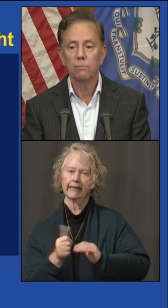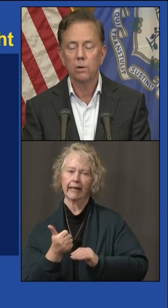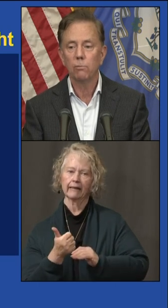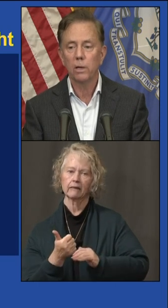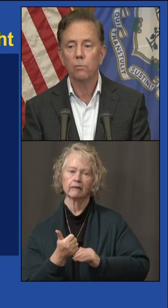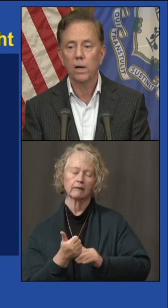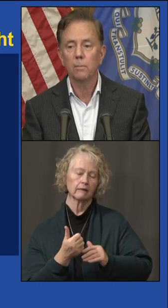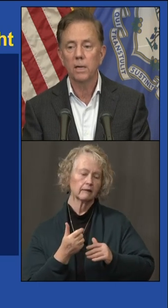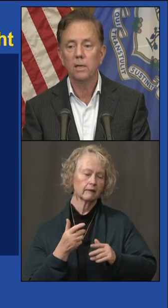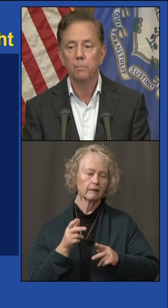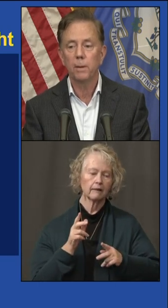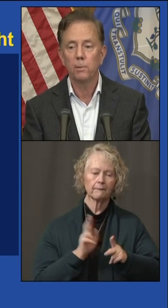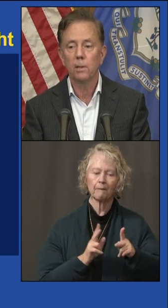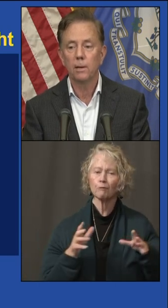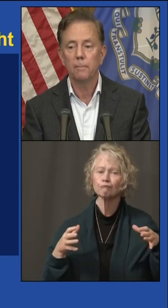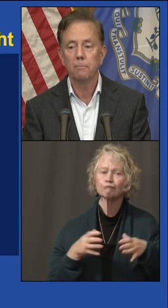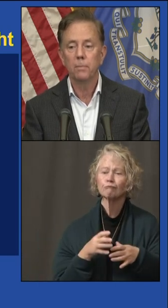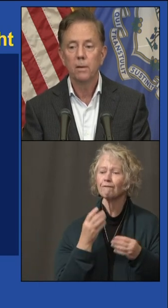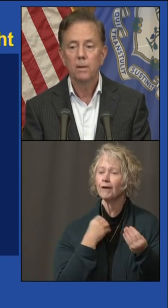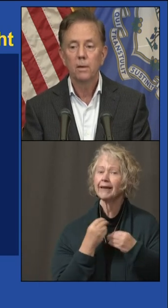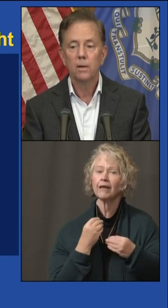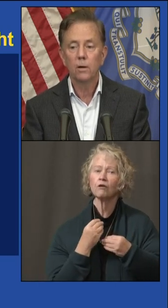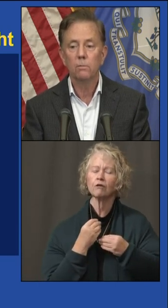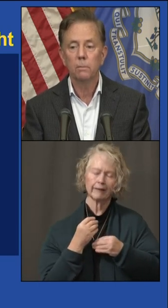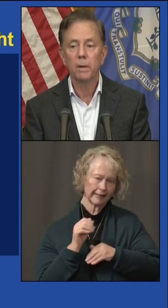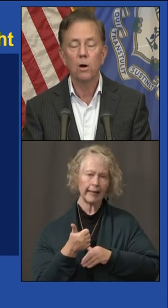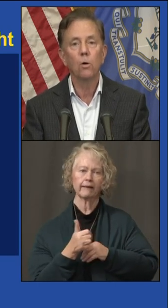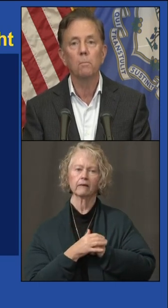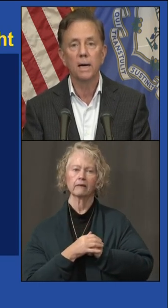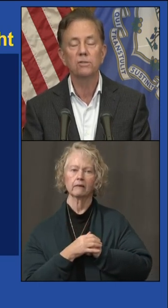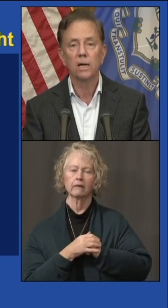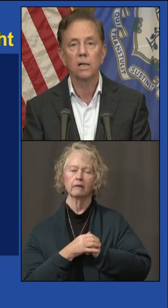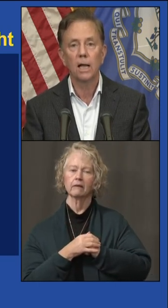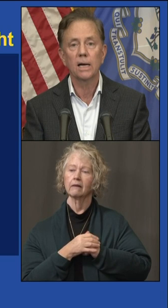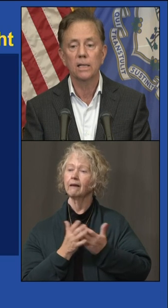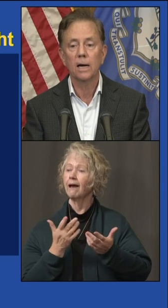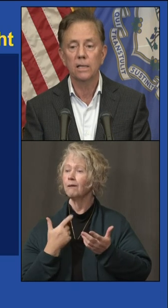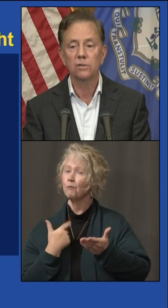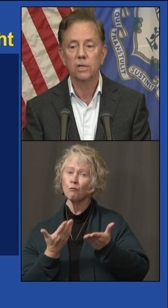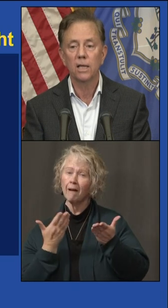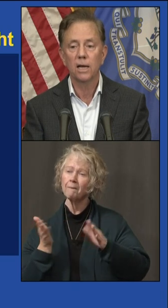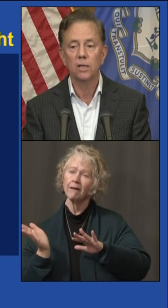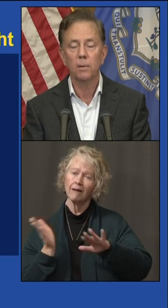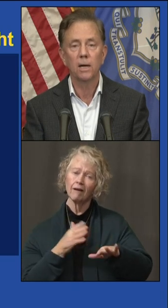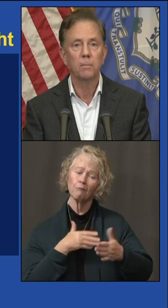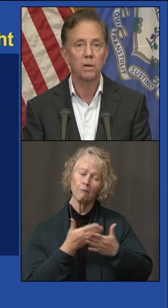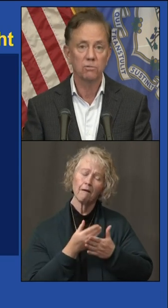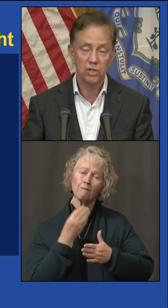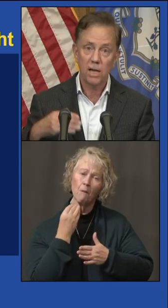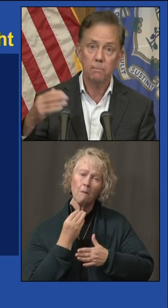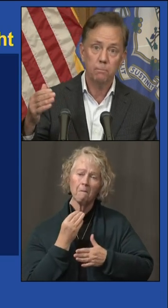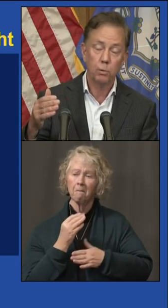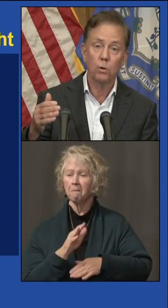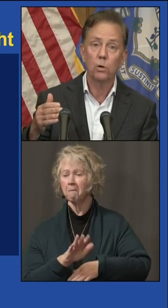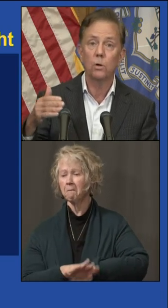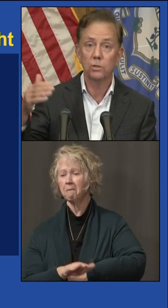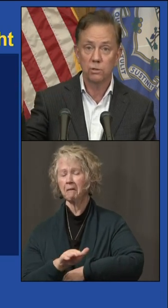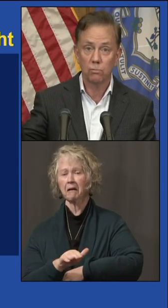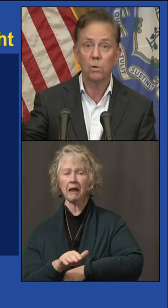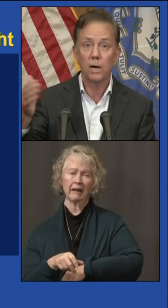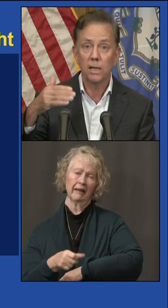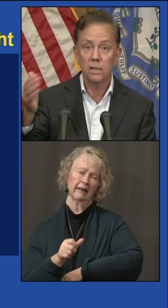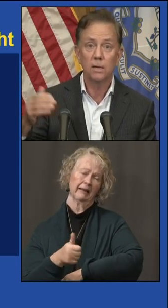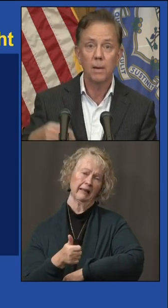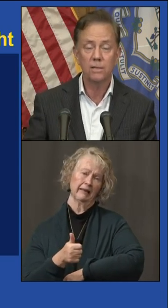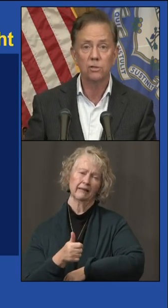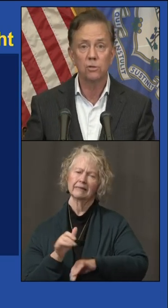And we're really recommending that people, you know, be home by 10 o'clock at night. You see that at the bottom there. Same protocols